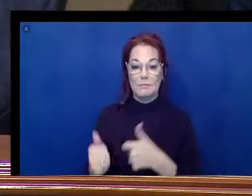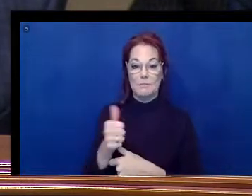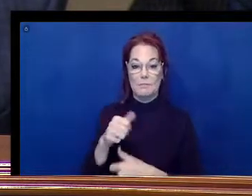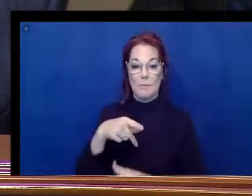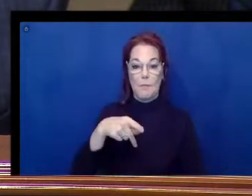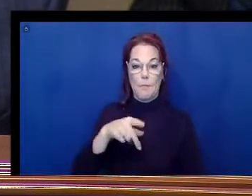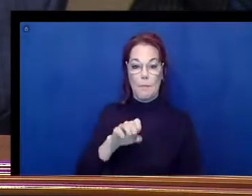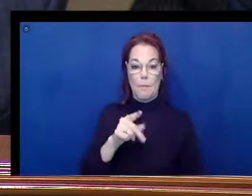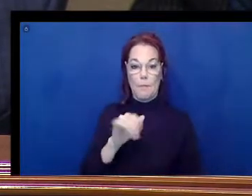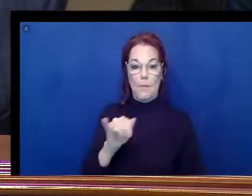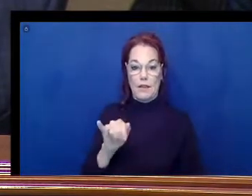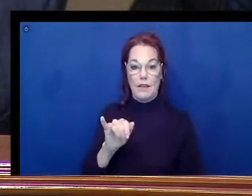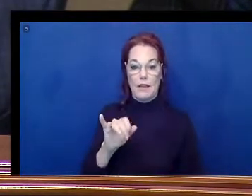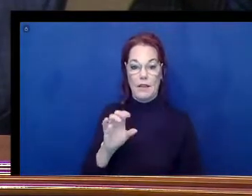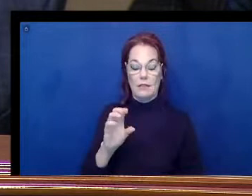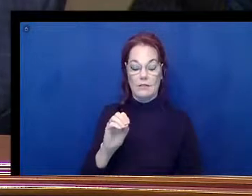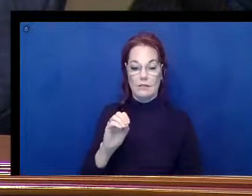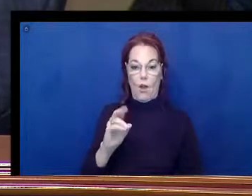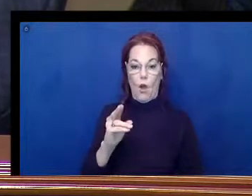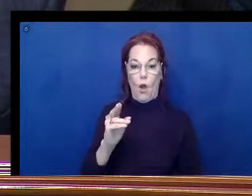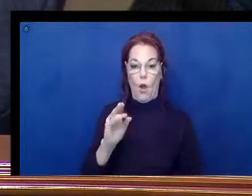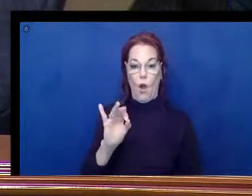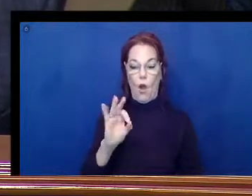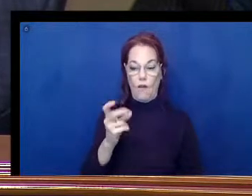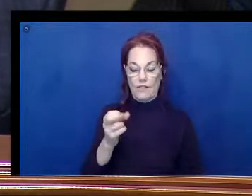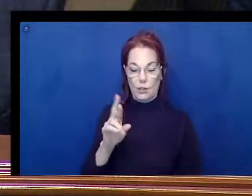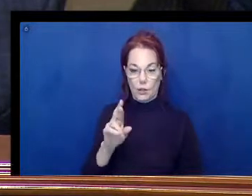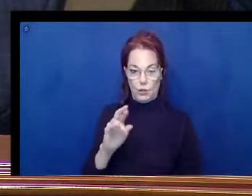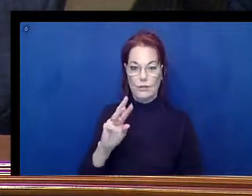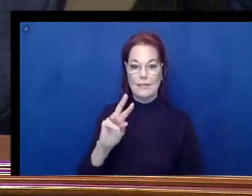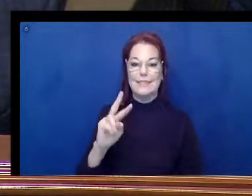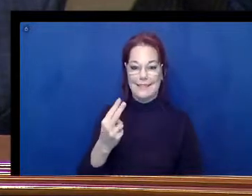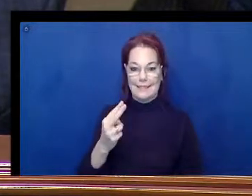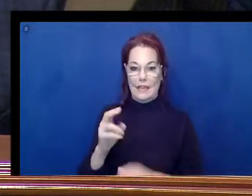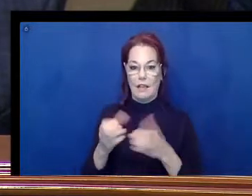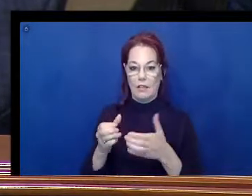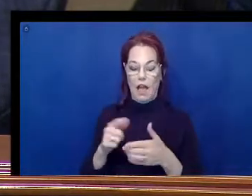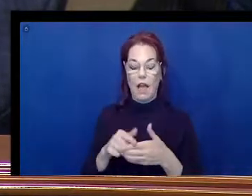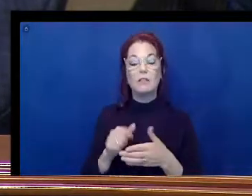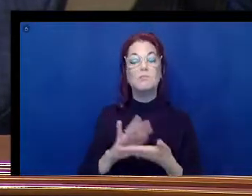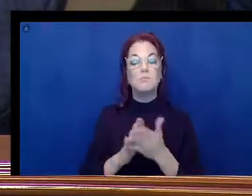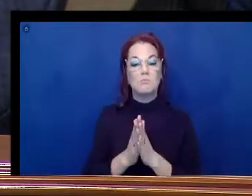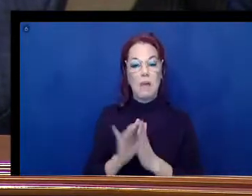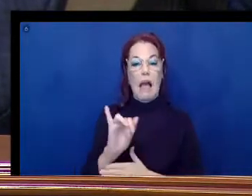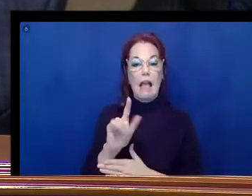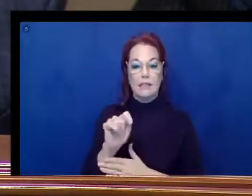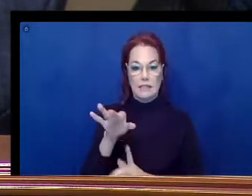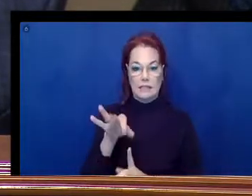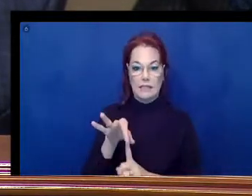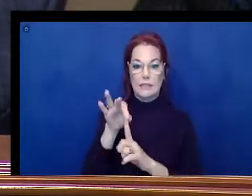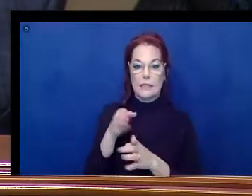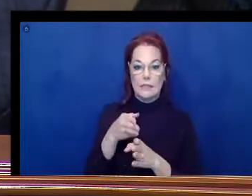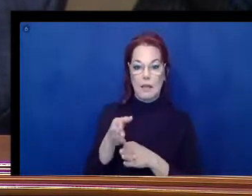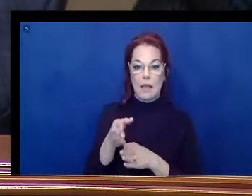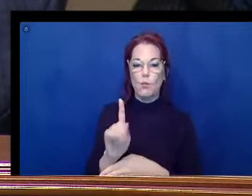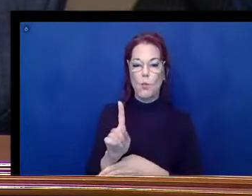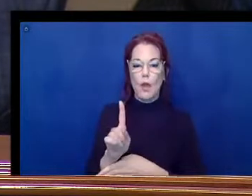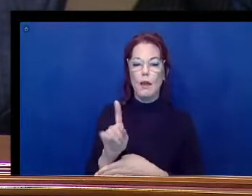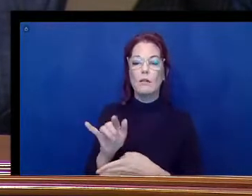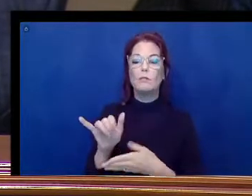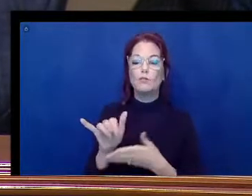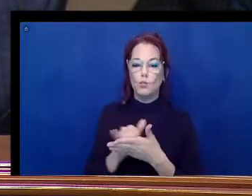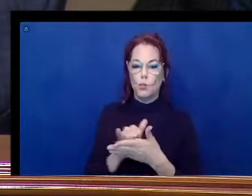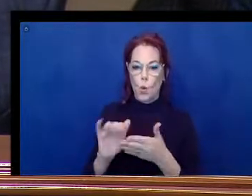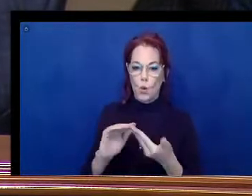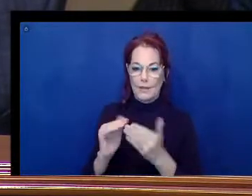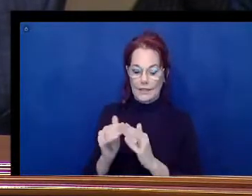He then pursued a career as a computer programmer and IT specialist in the New York City area. More importantly, he married